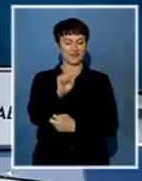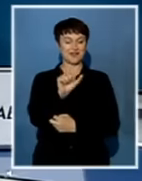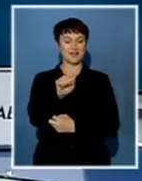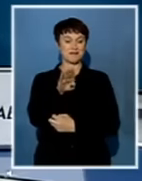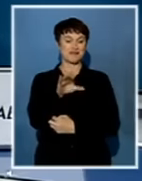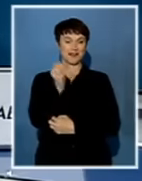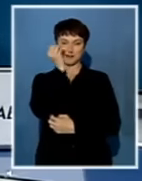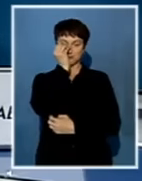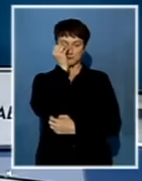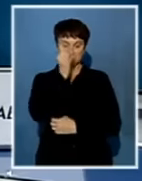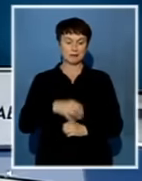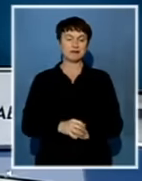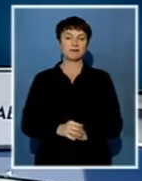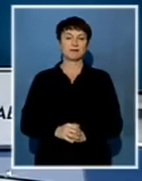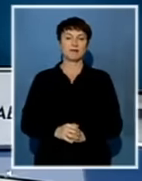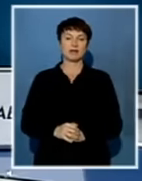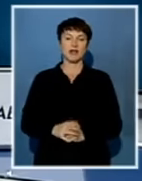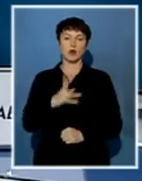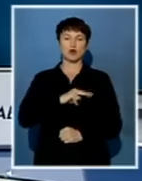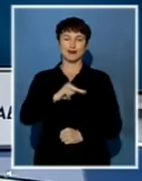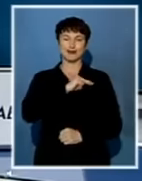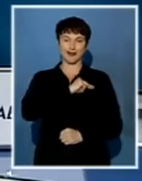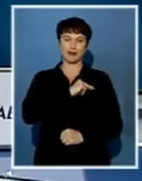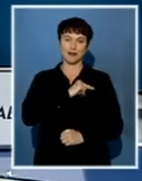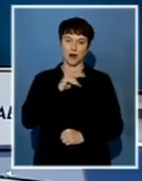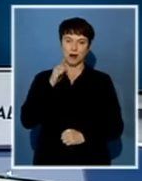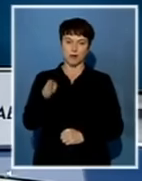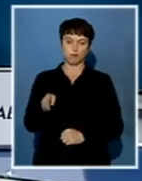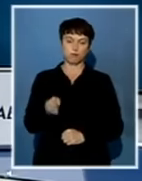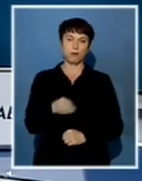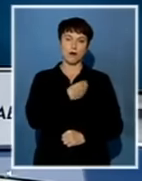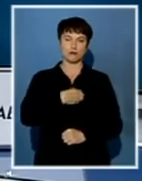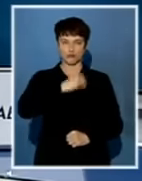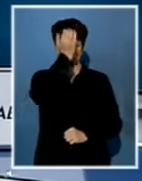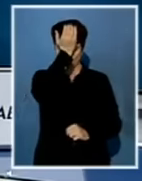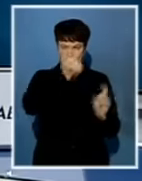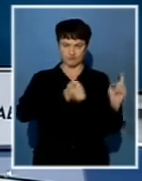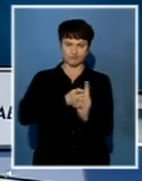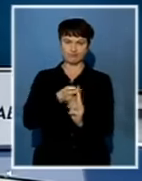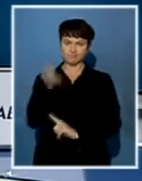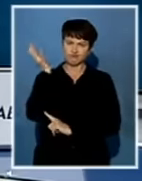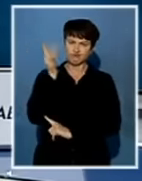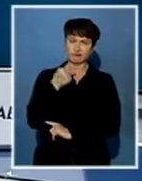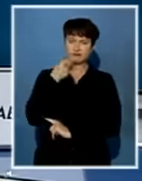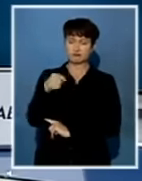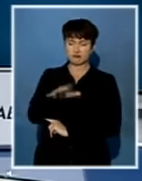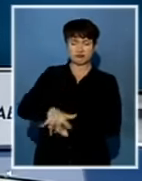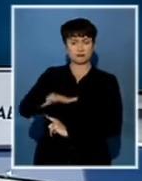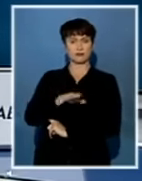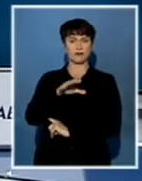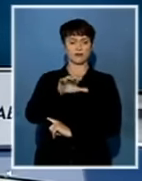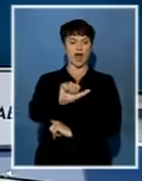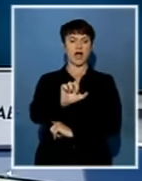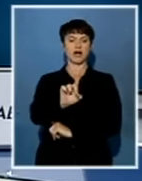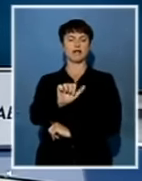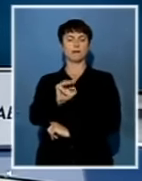ABC News Primetime. President Jacob Zuma hopes the revitalization of Adams College in KwaZulu-Natal will help